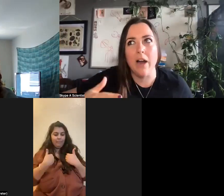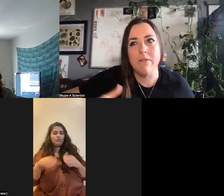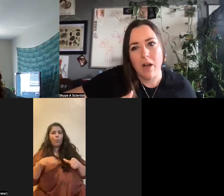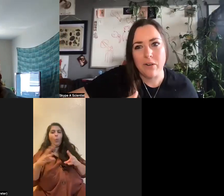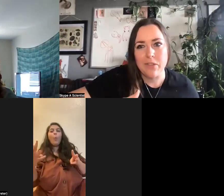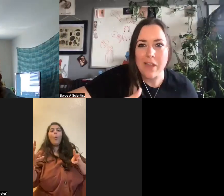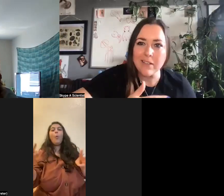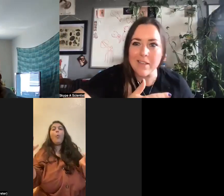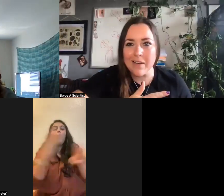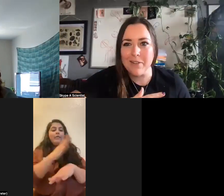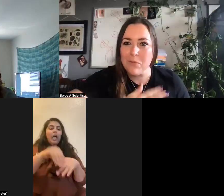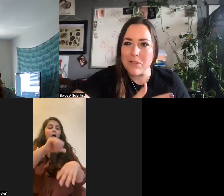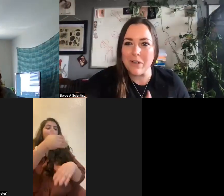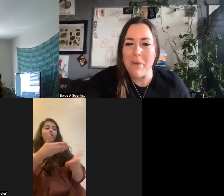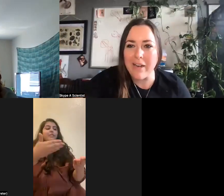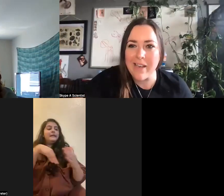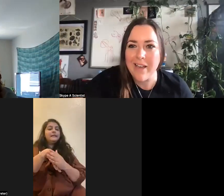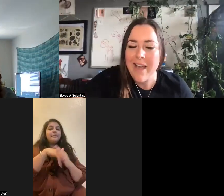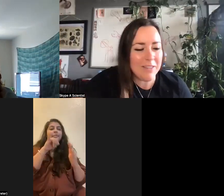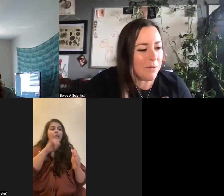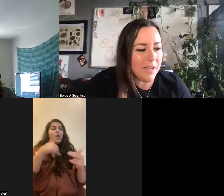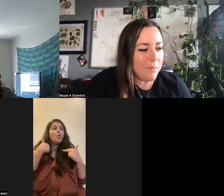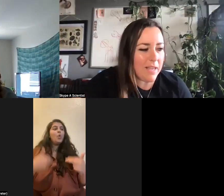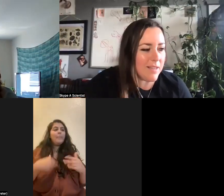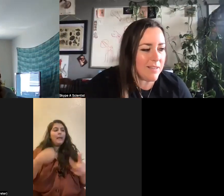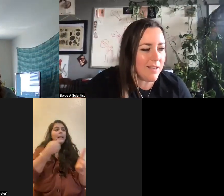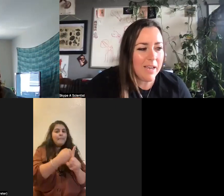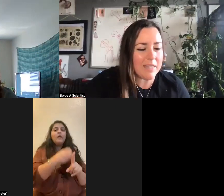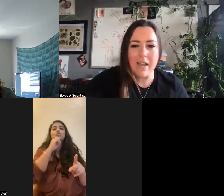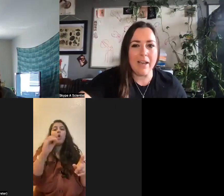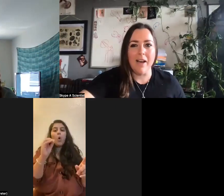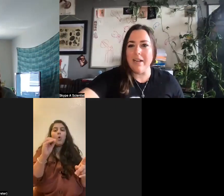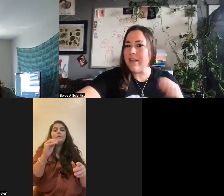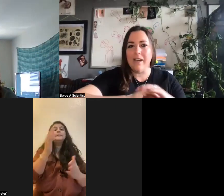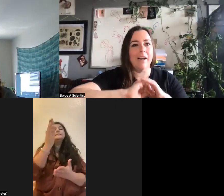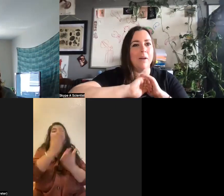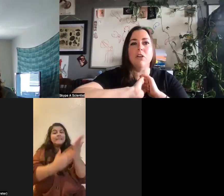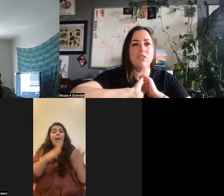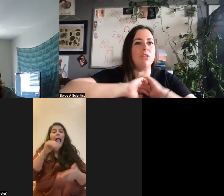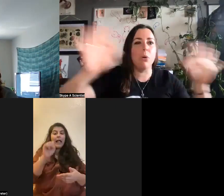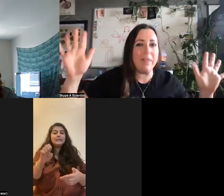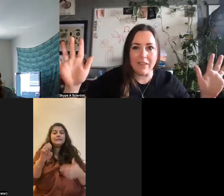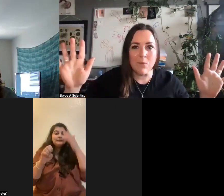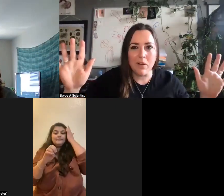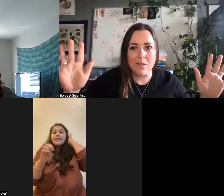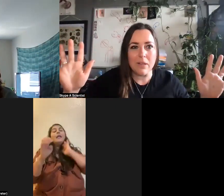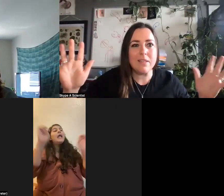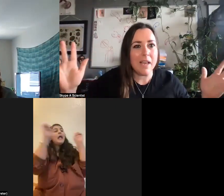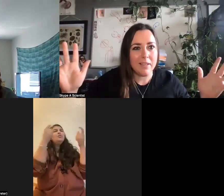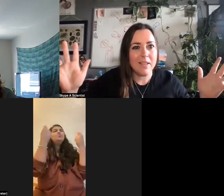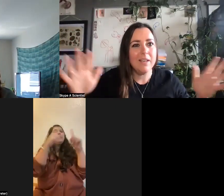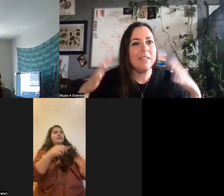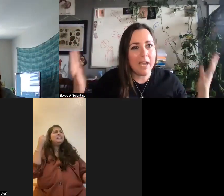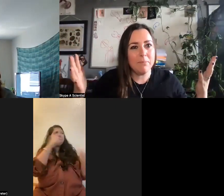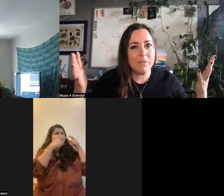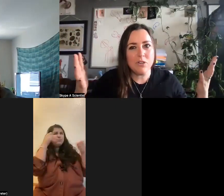than a lot of other things that humans are impacting. And so in some cases it's like a, it's like a emergency throw anything at the wall to see what